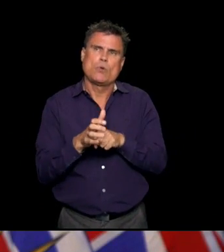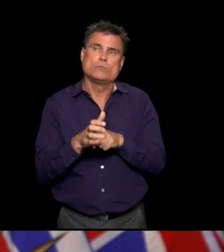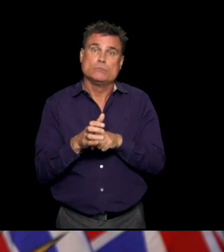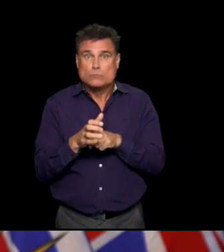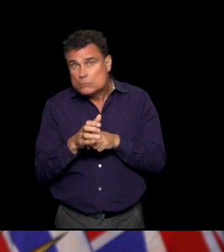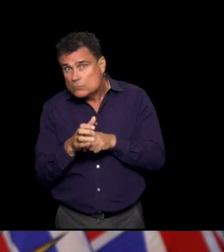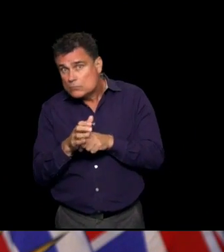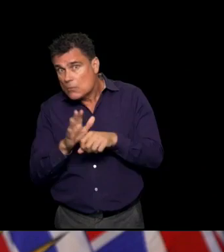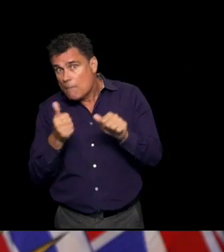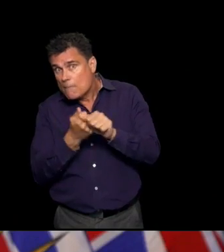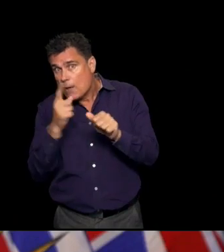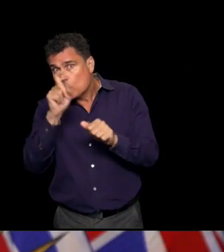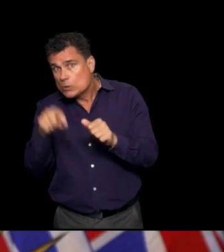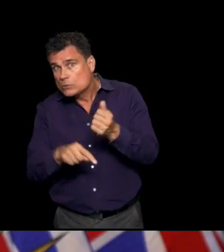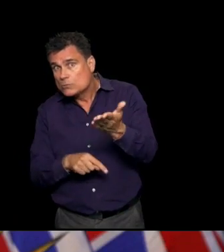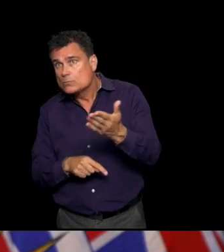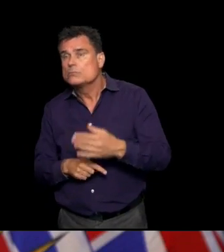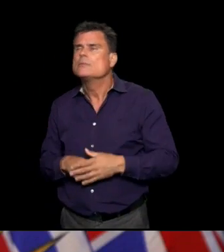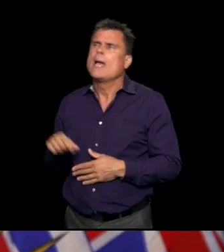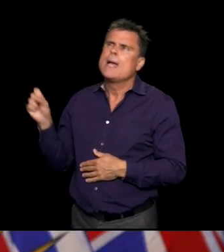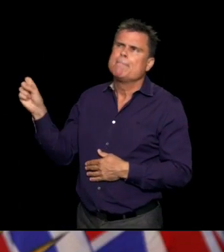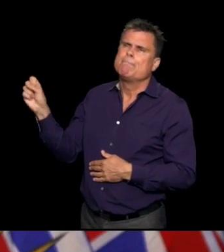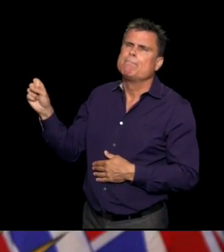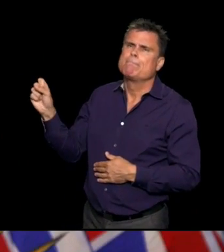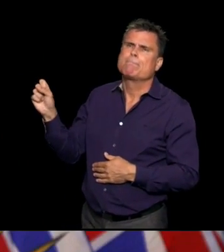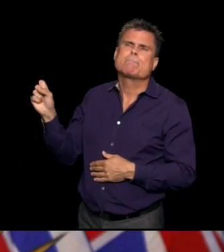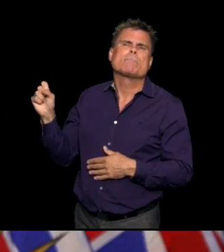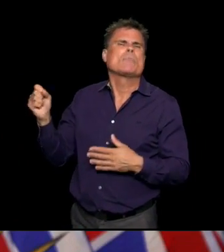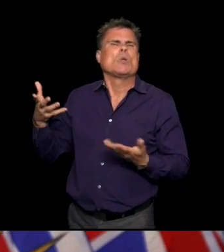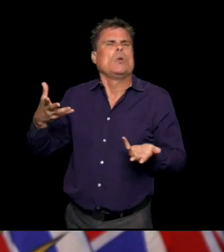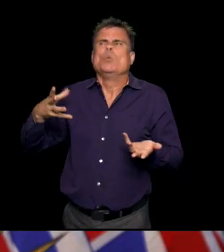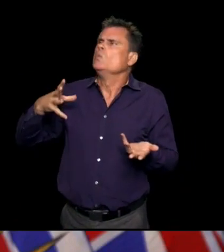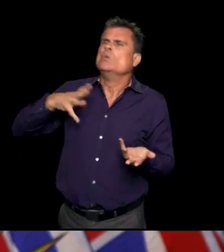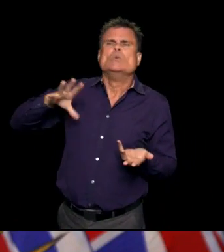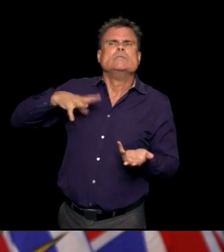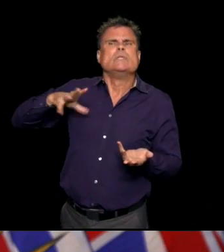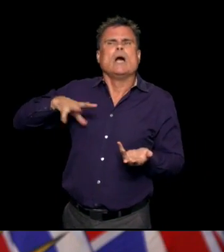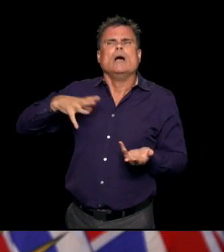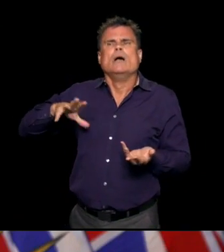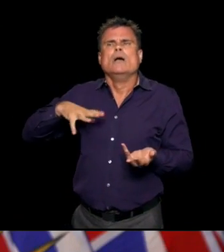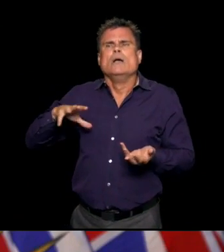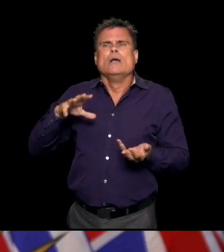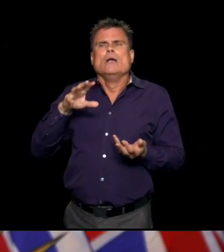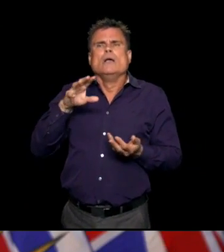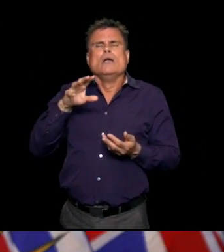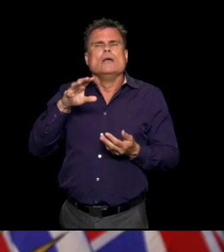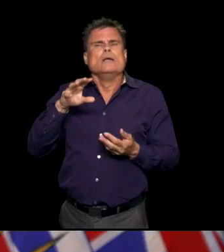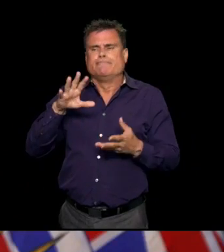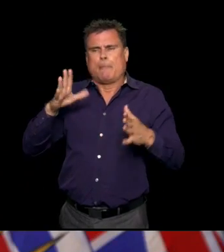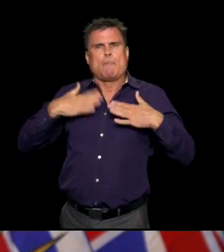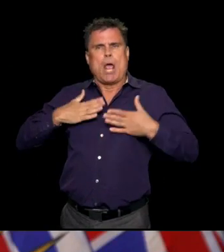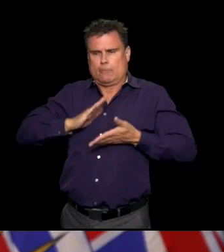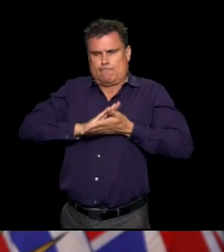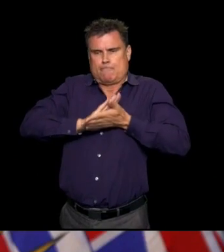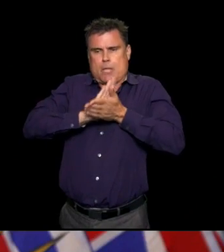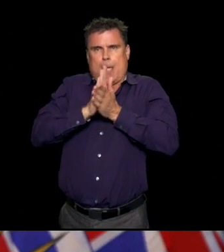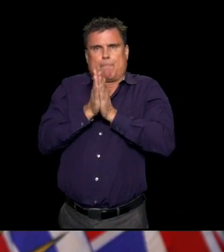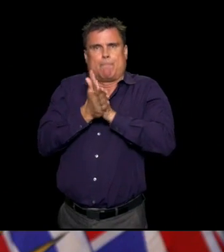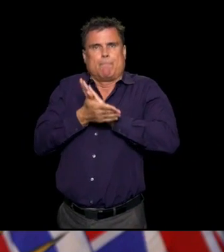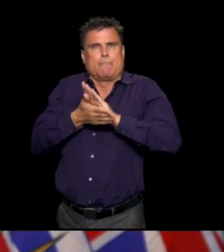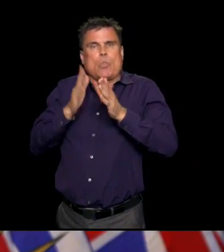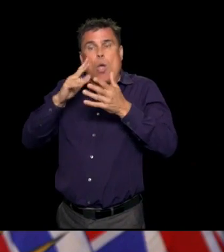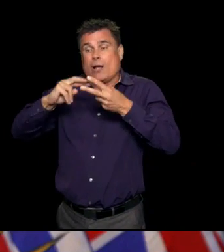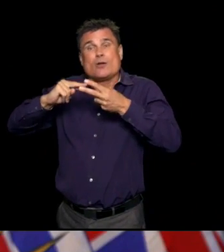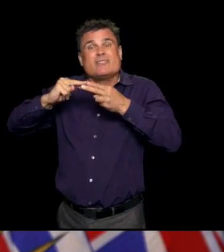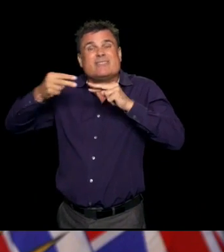Yes, I do. Thank you. I was wondering what the kind of mutation of the virus is in BC right now because some of